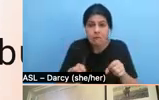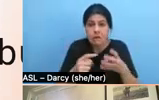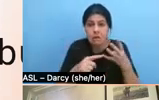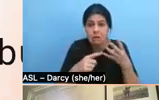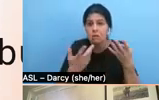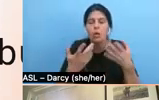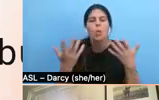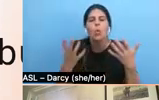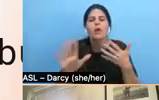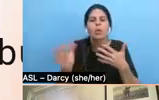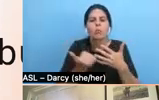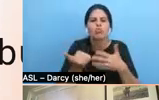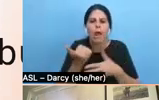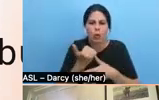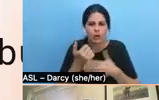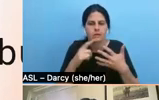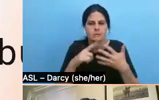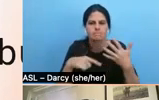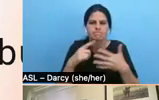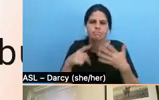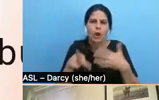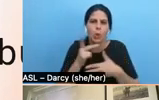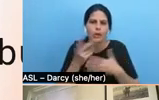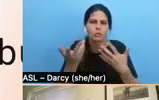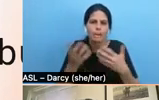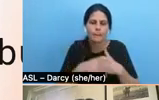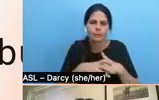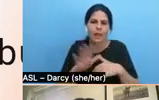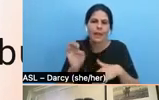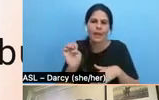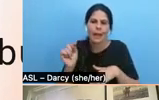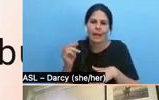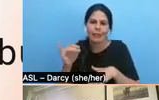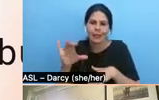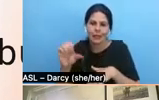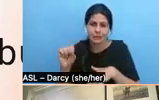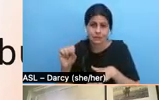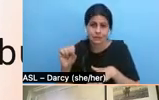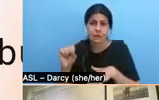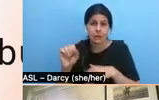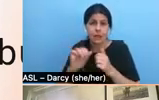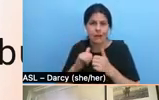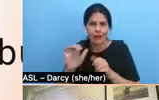priorities? What are the ethics and how do they inform your budgeting process?